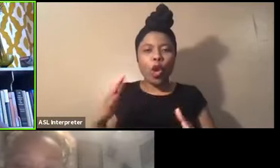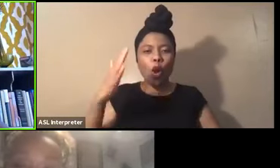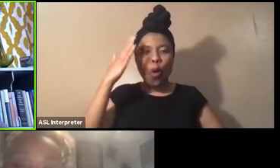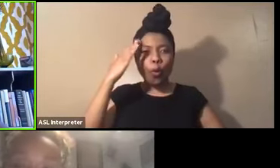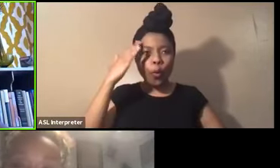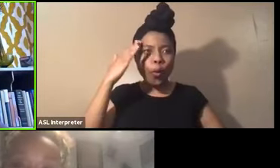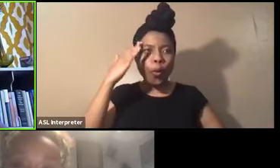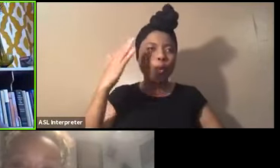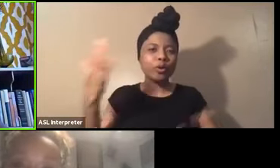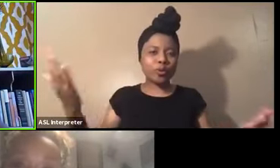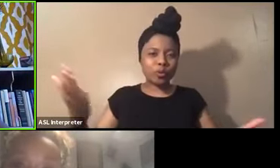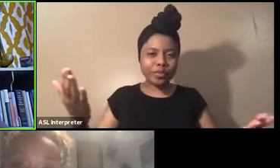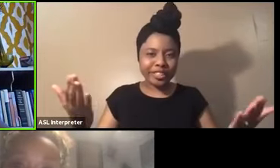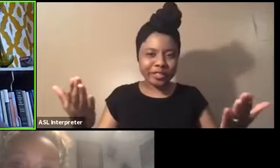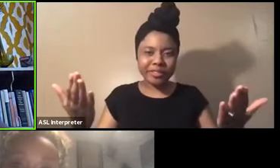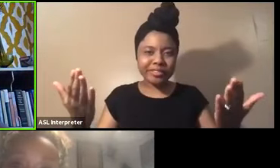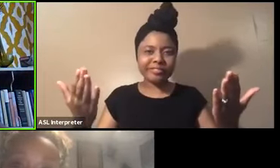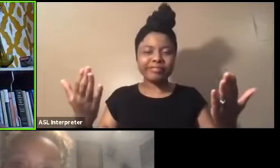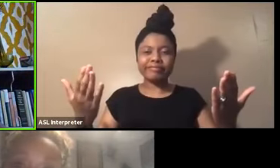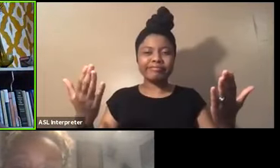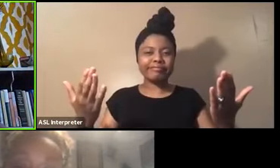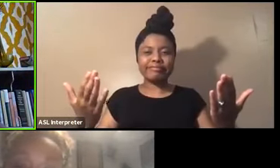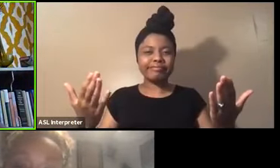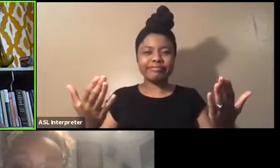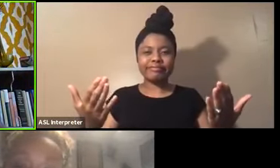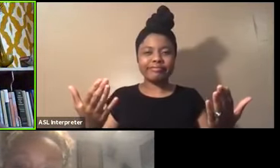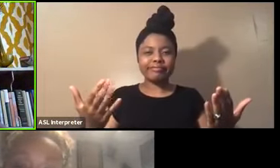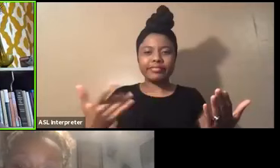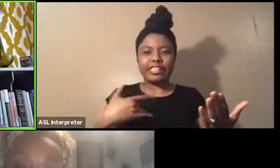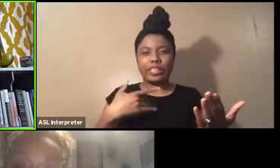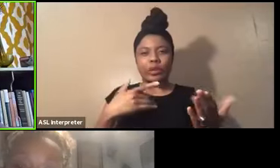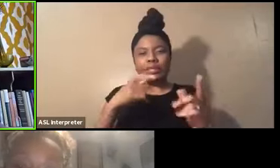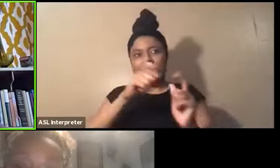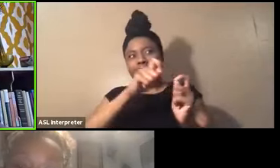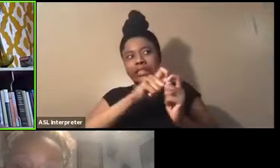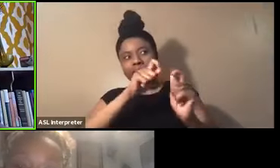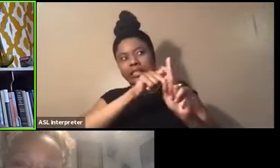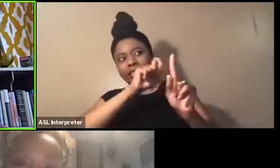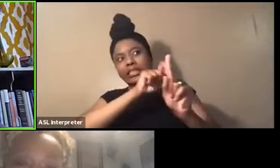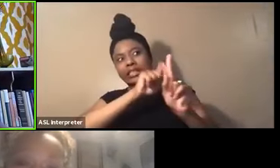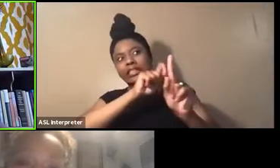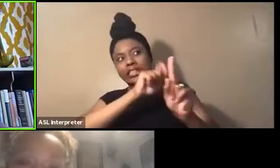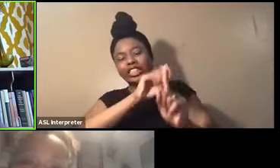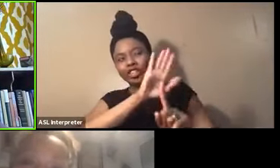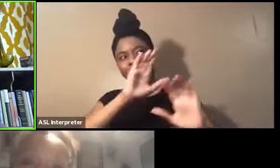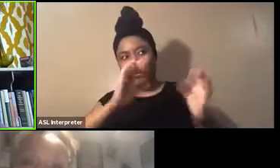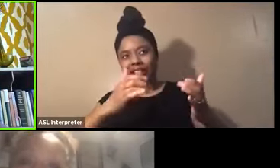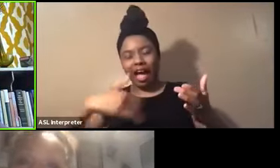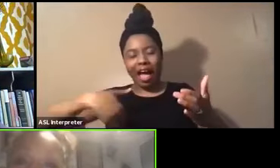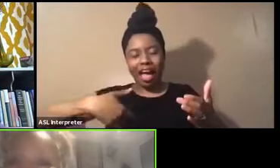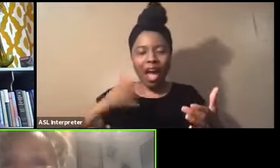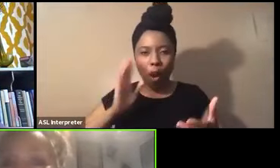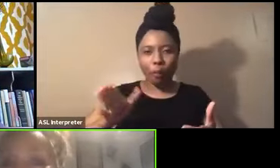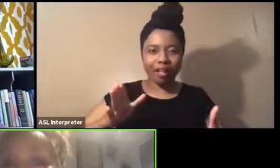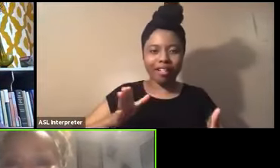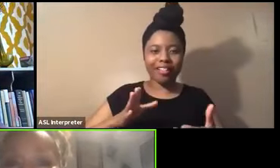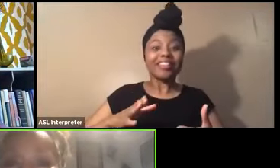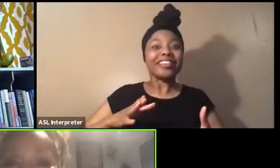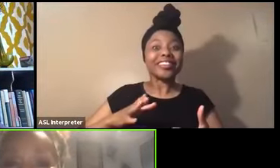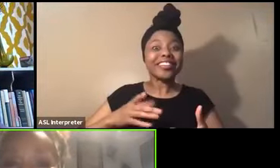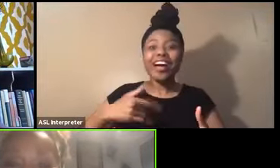and existed. Don't beat me for not having been in your classroom yet. I'm getting there. I love that yet.